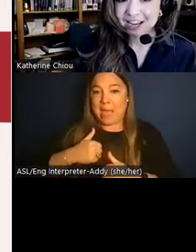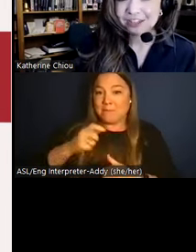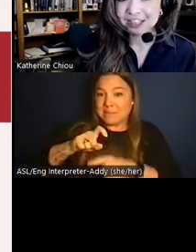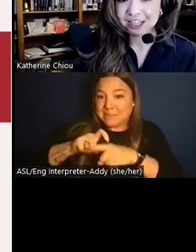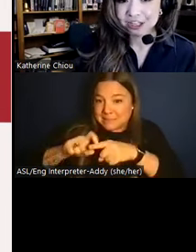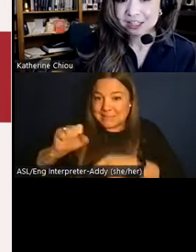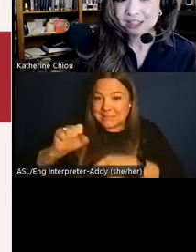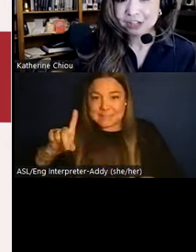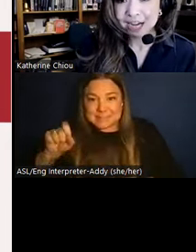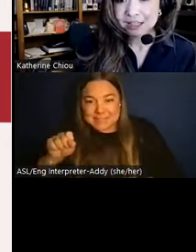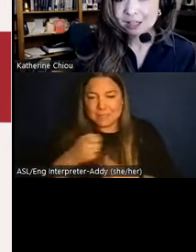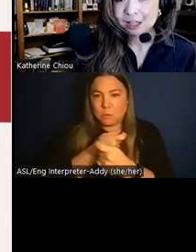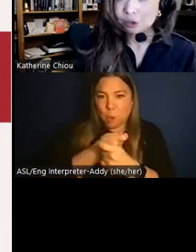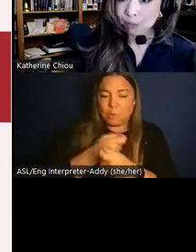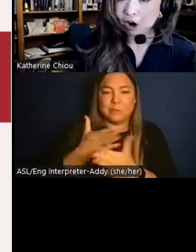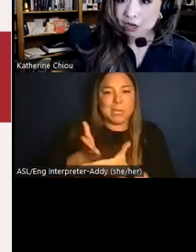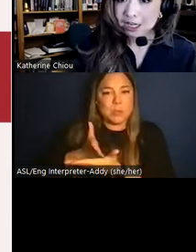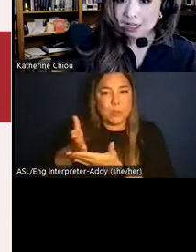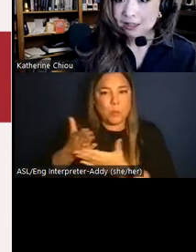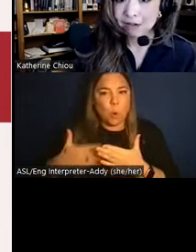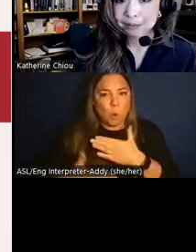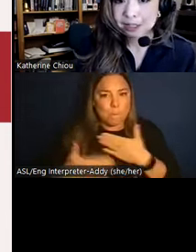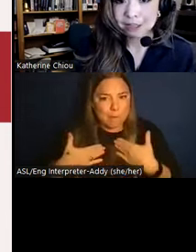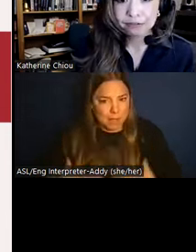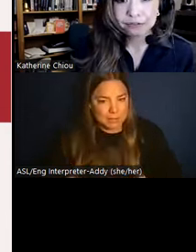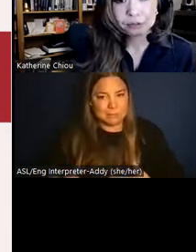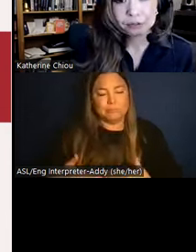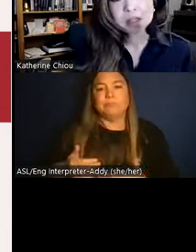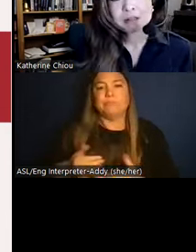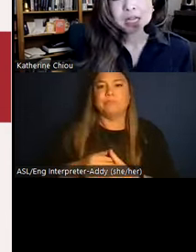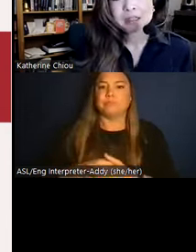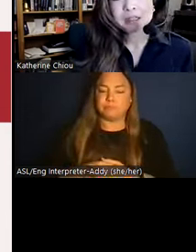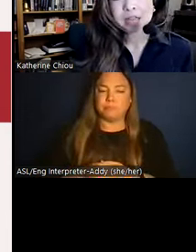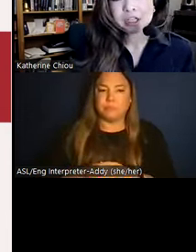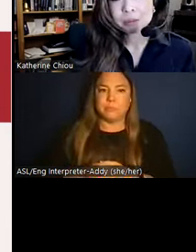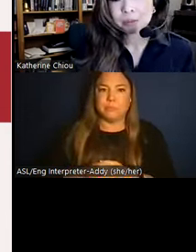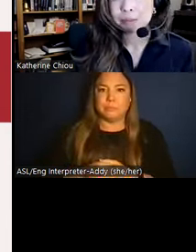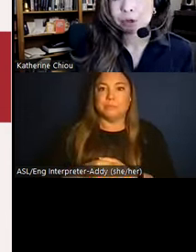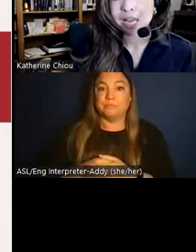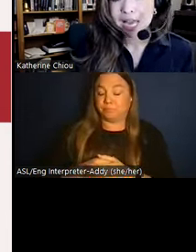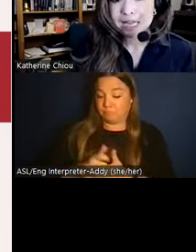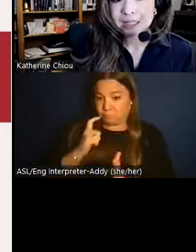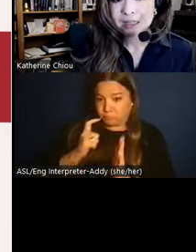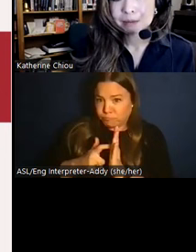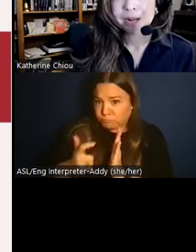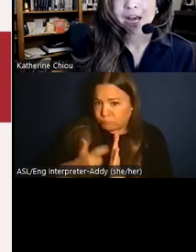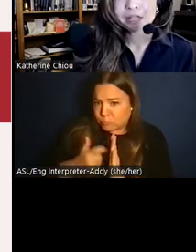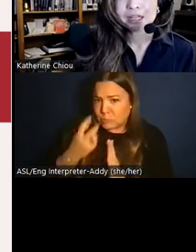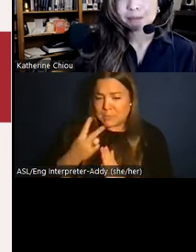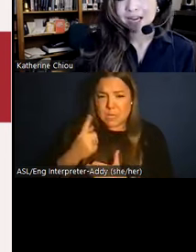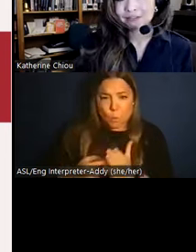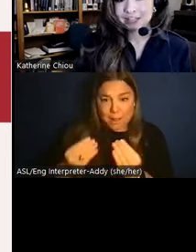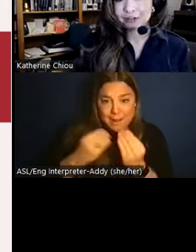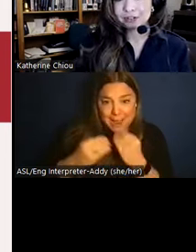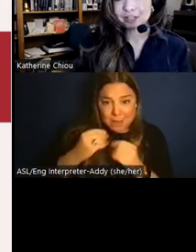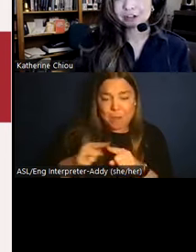survived the digestive tract, so the more hearty remnants of food, tell us not just what the Moche ate, but about how they